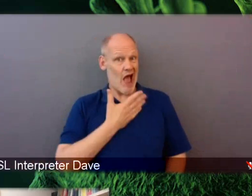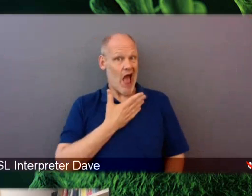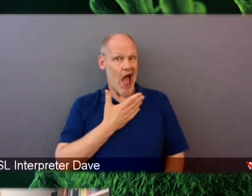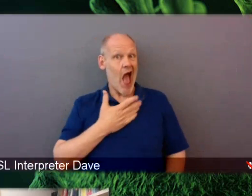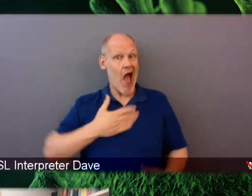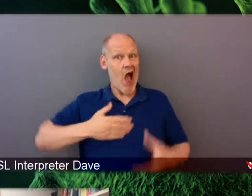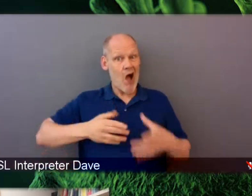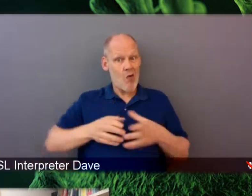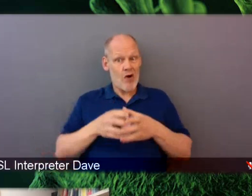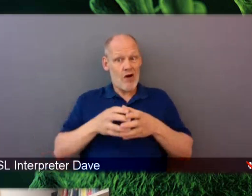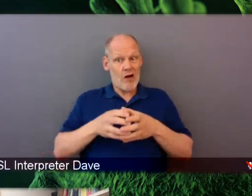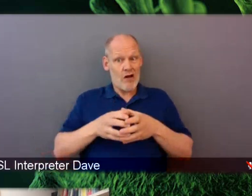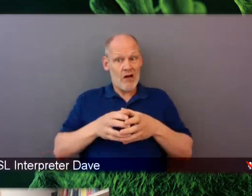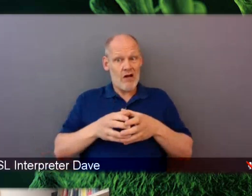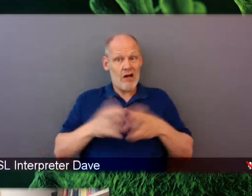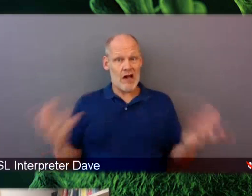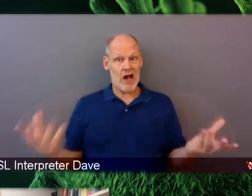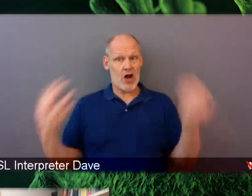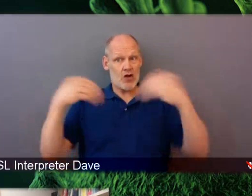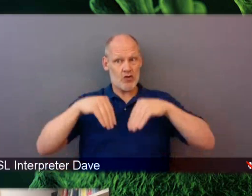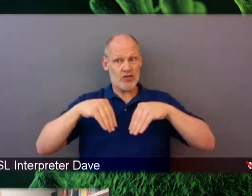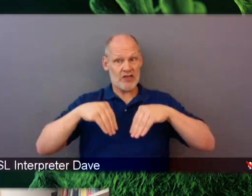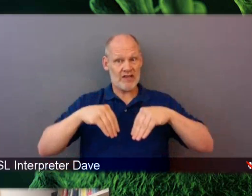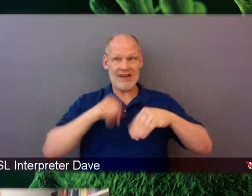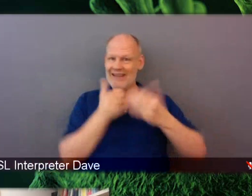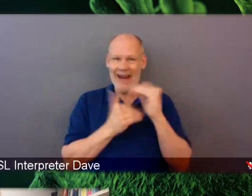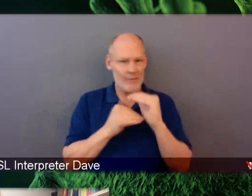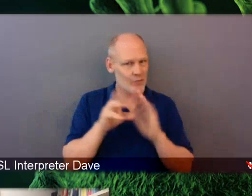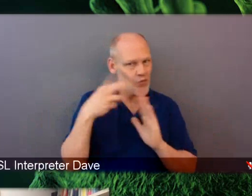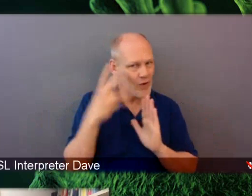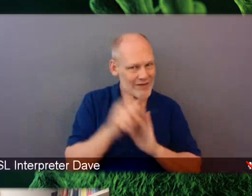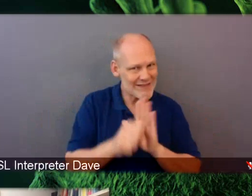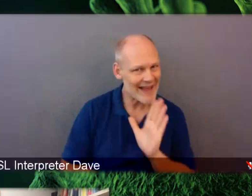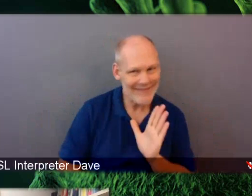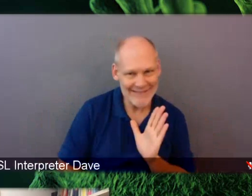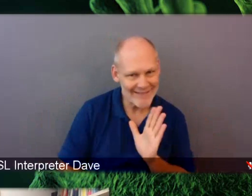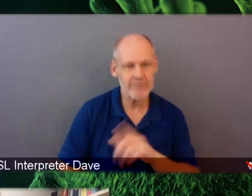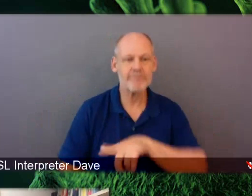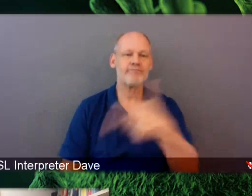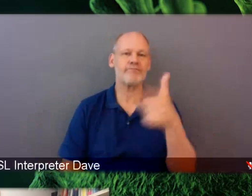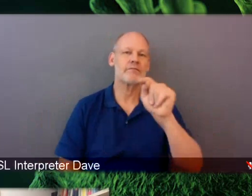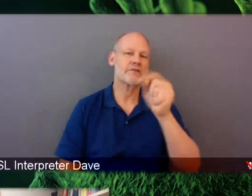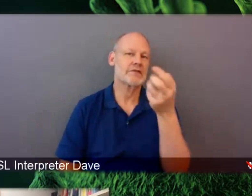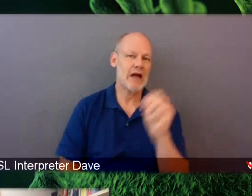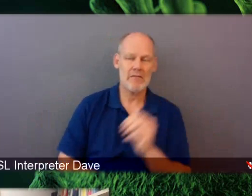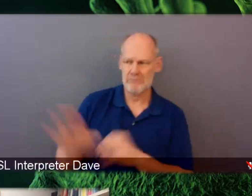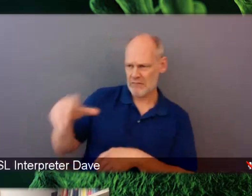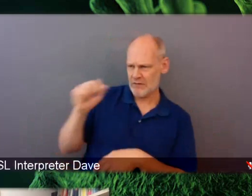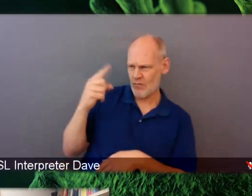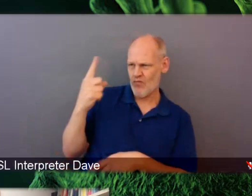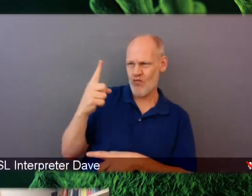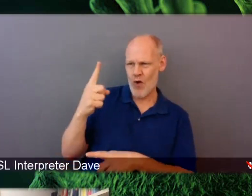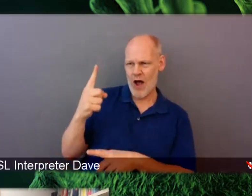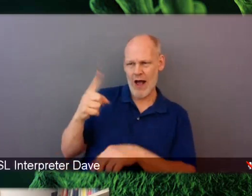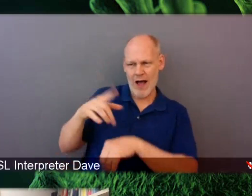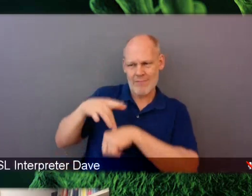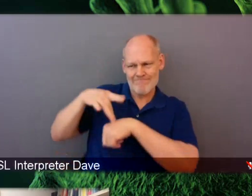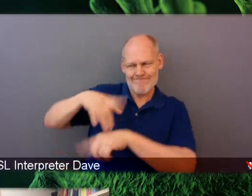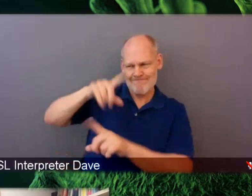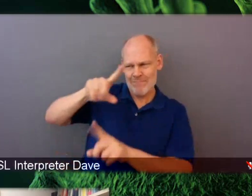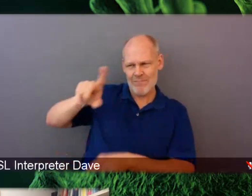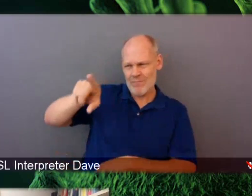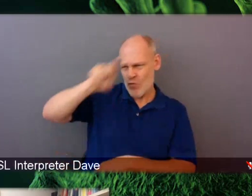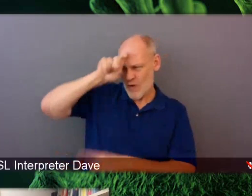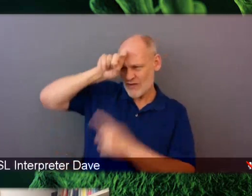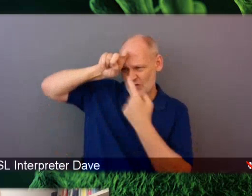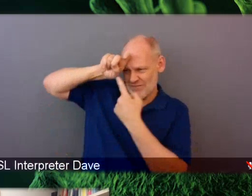State. But Gene, one of the things that people always ask about programs, and particularly in education, is